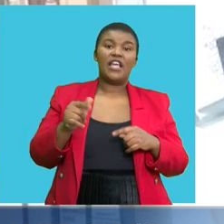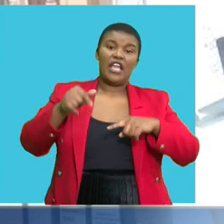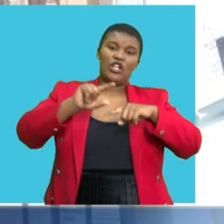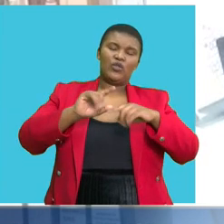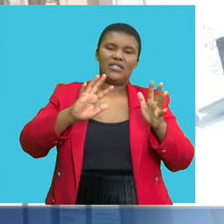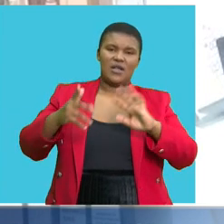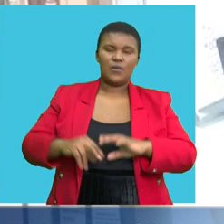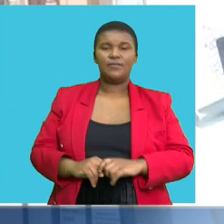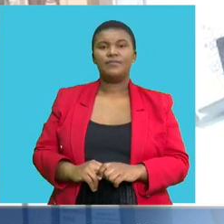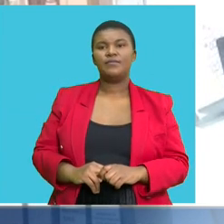announcements.